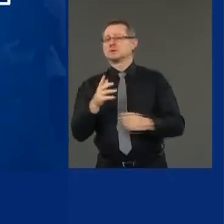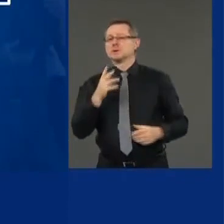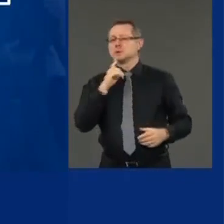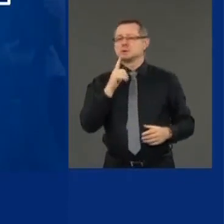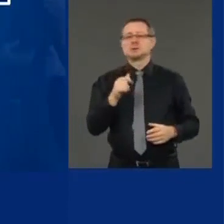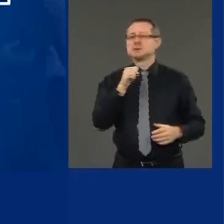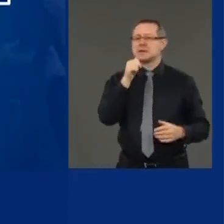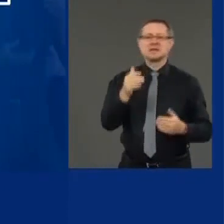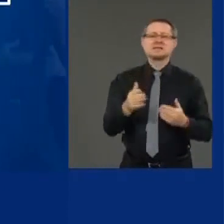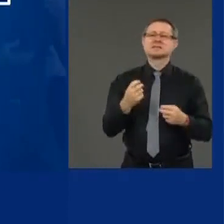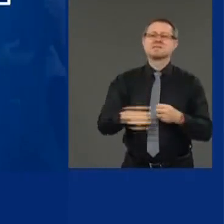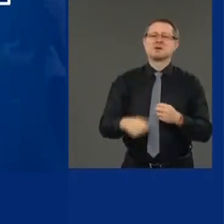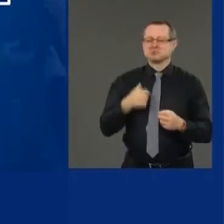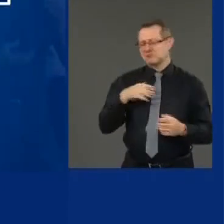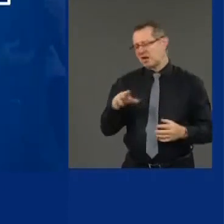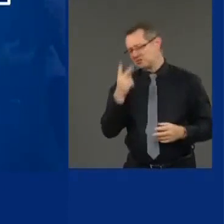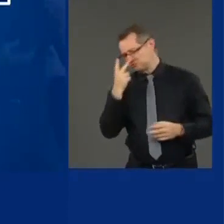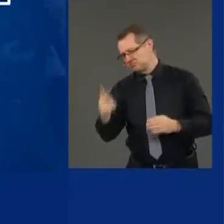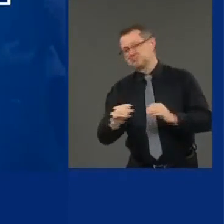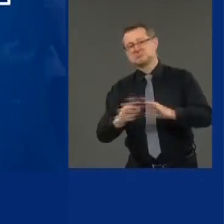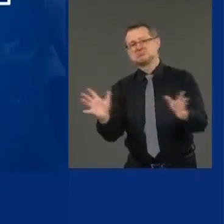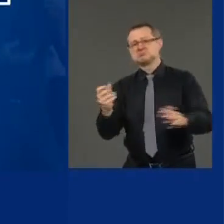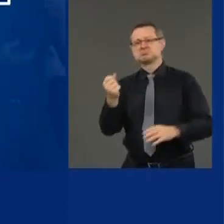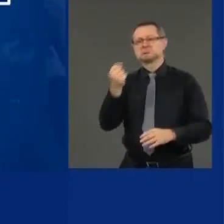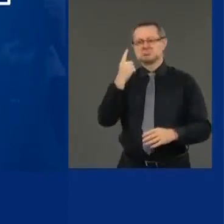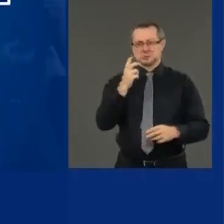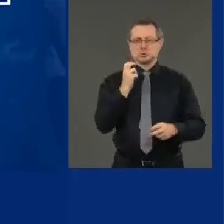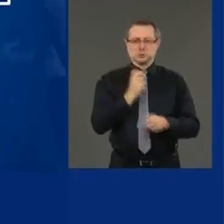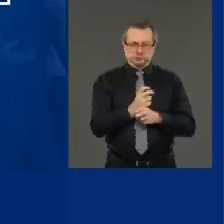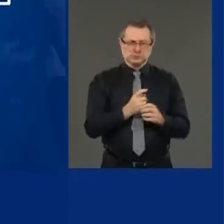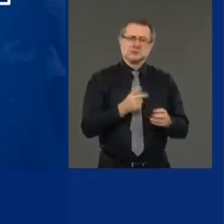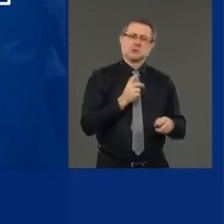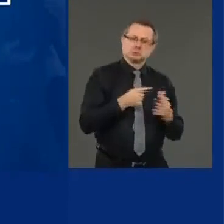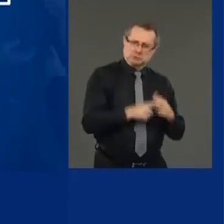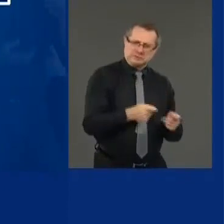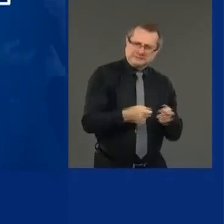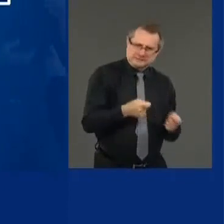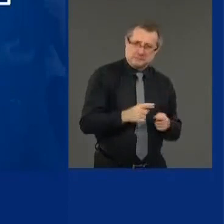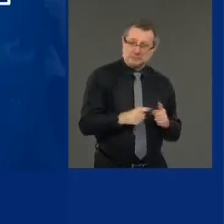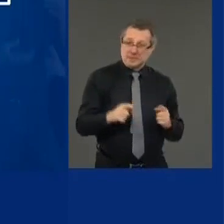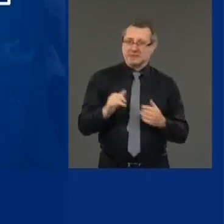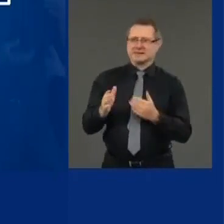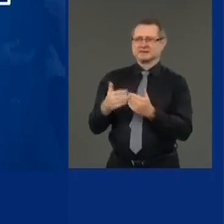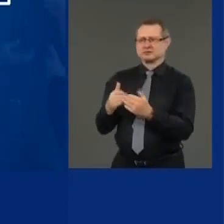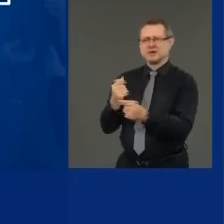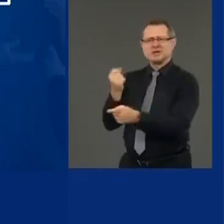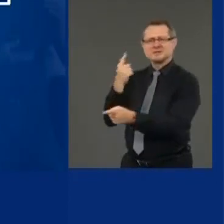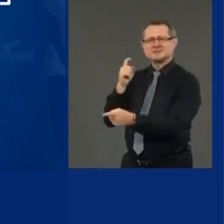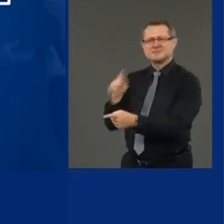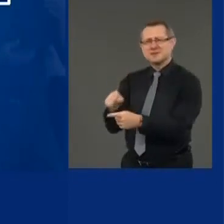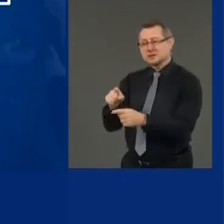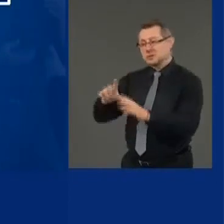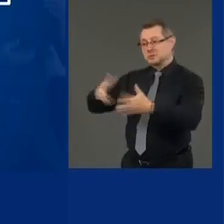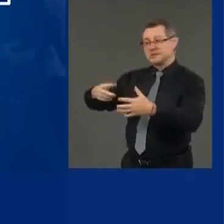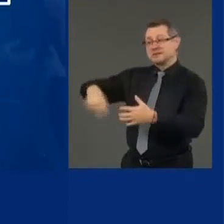It's hard to deal with it, but it's not hard to understand what's going on. You get groups of young people. It's warm. They've been locked